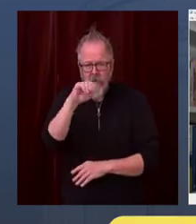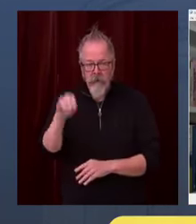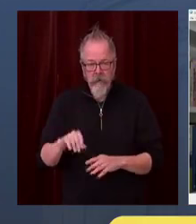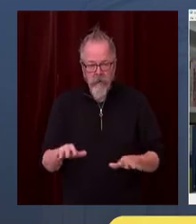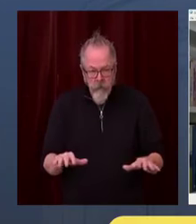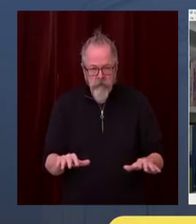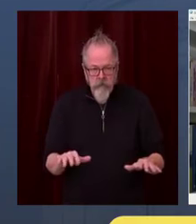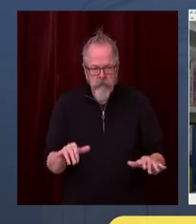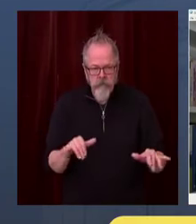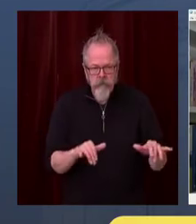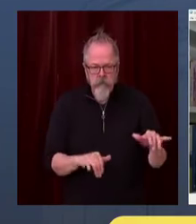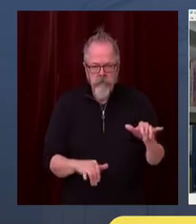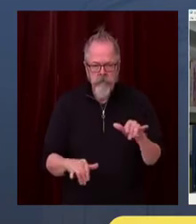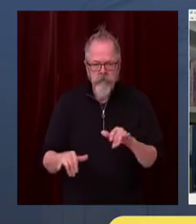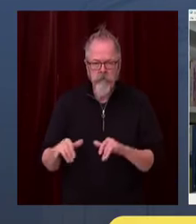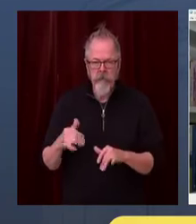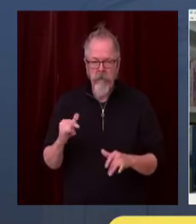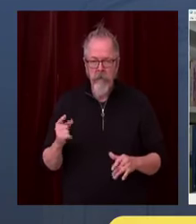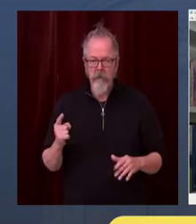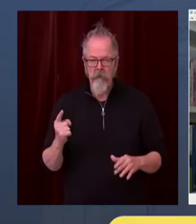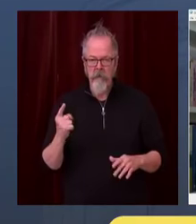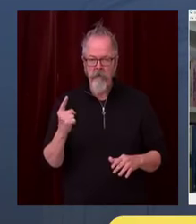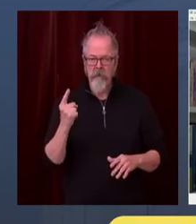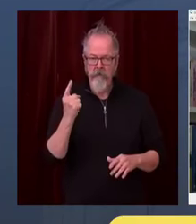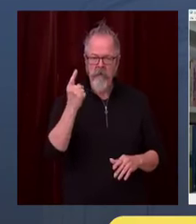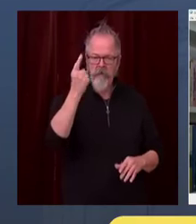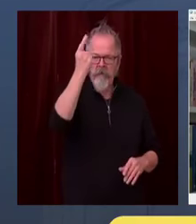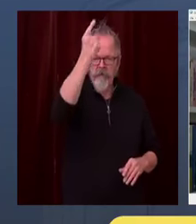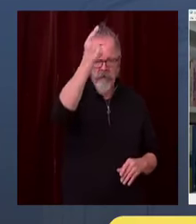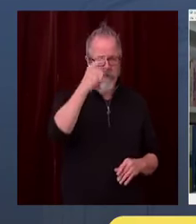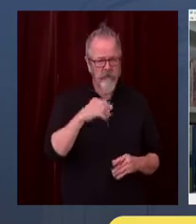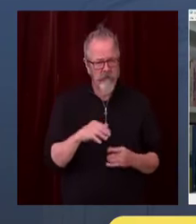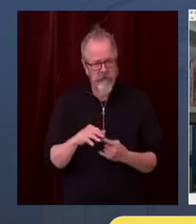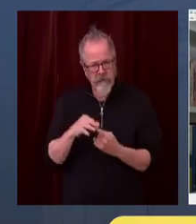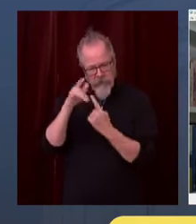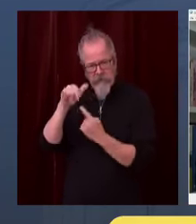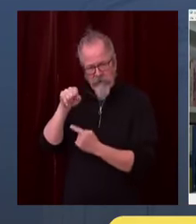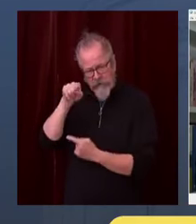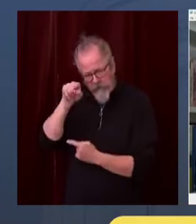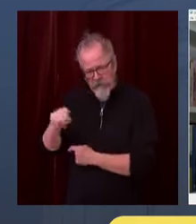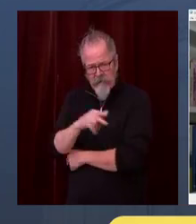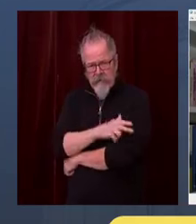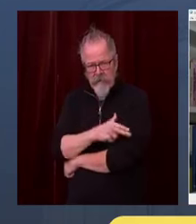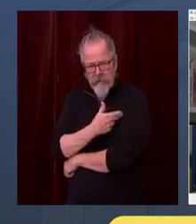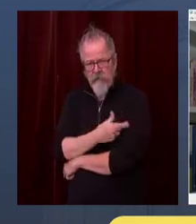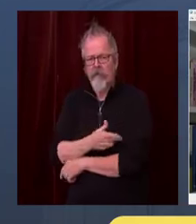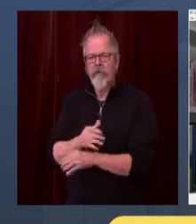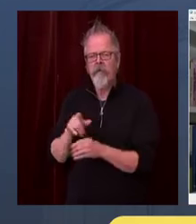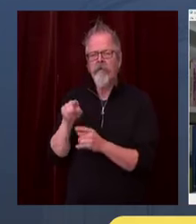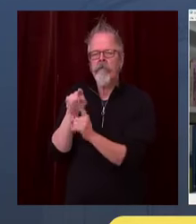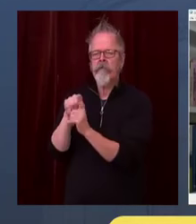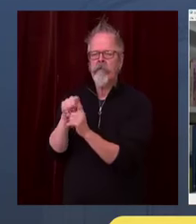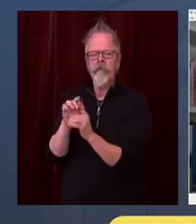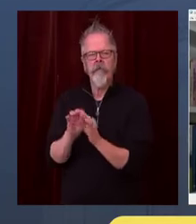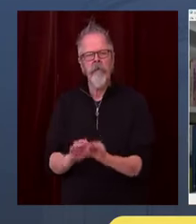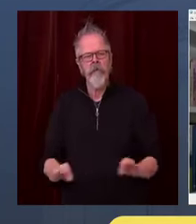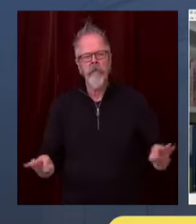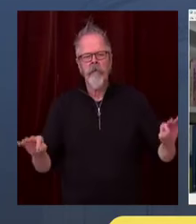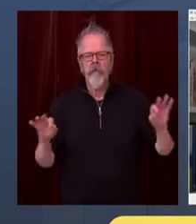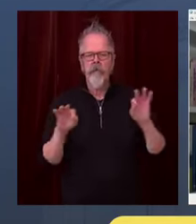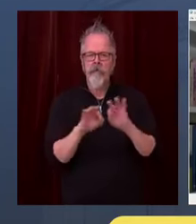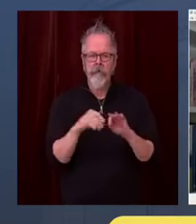is the most critical issue. As has been mentioned, we have to reverse this trend before our hospitals become overwhelmed.